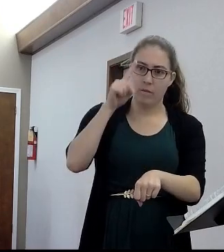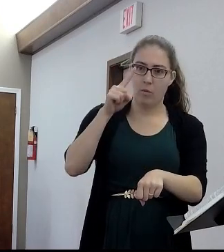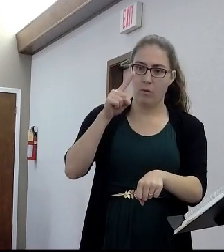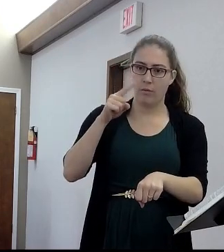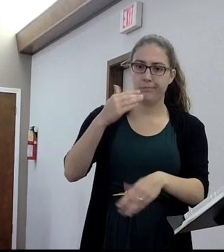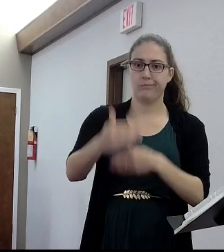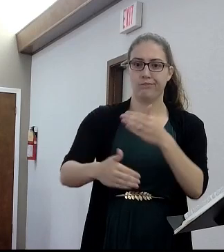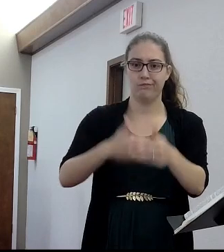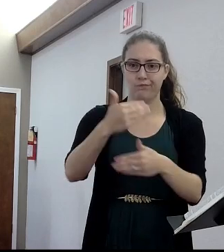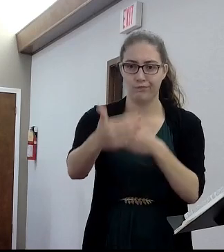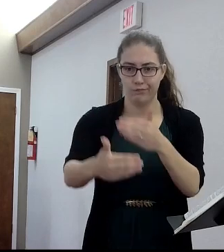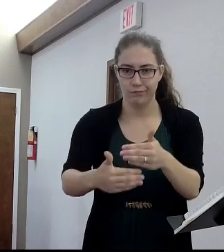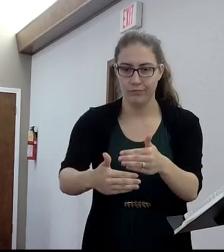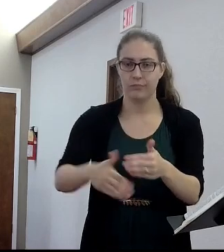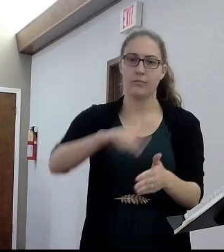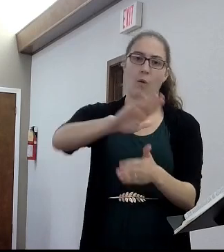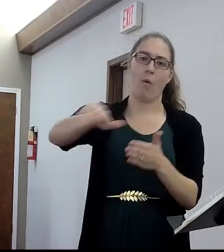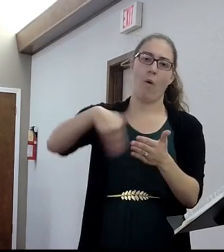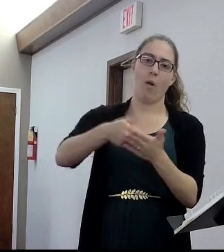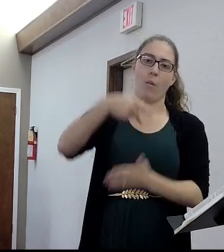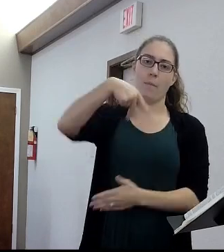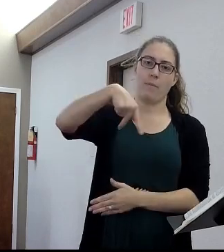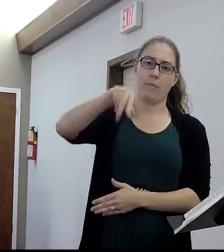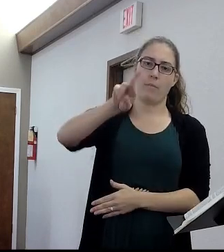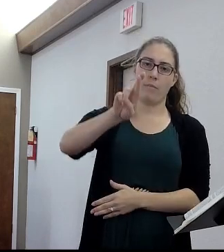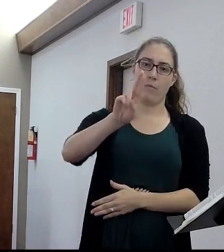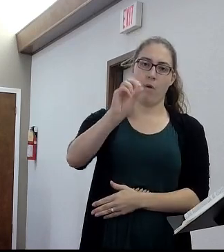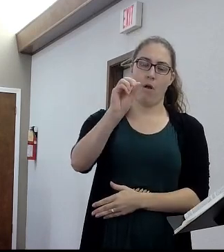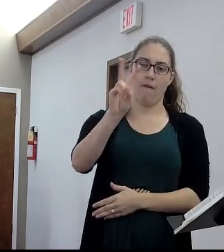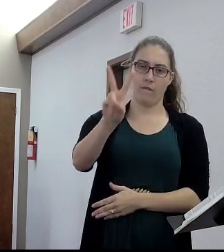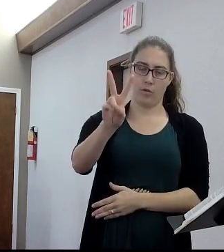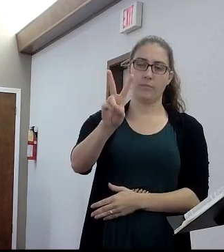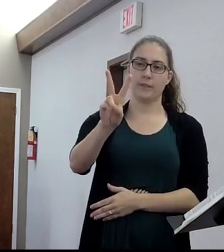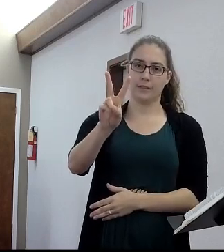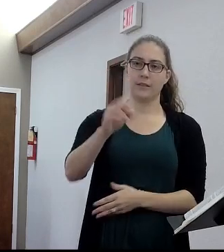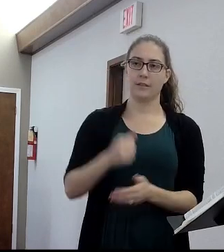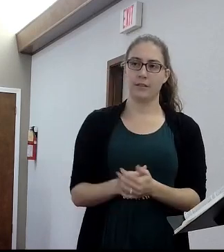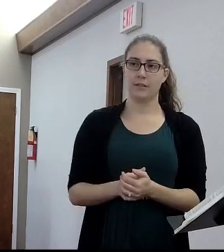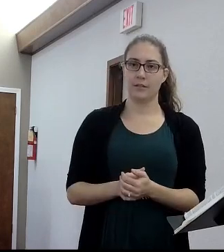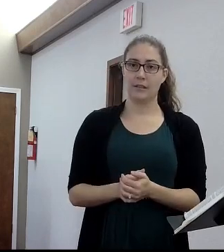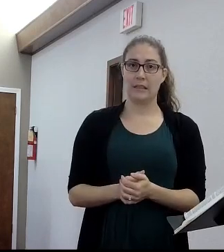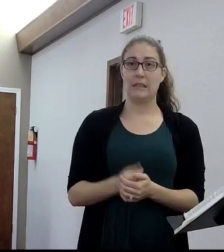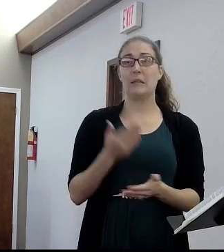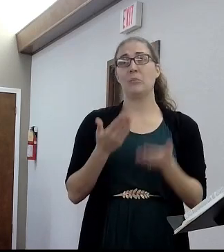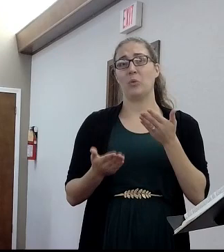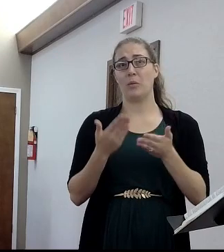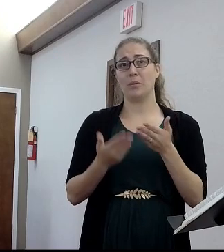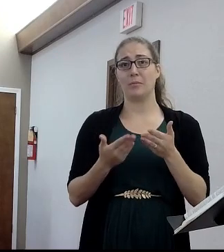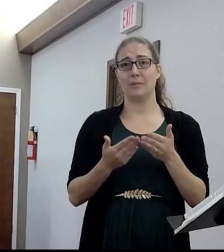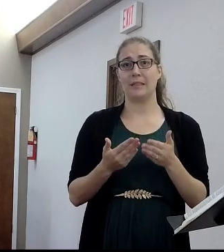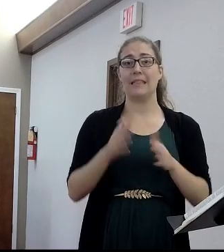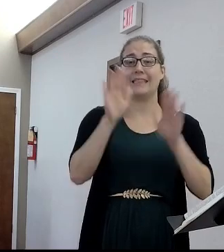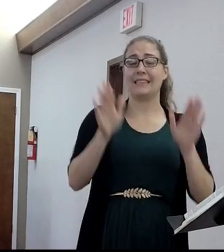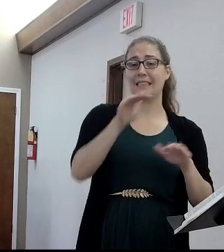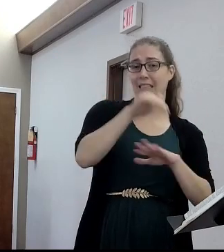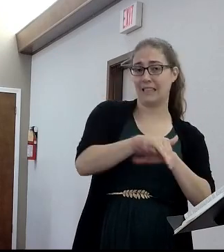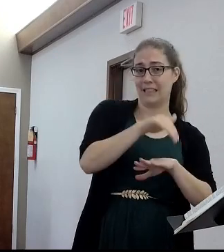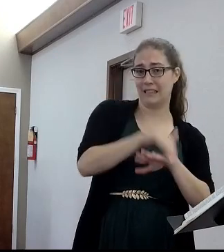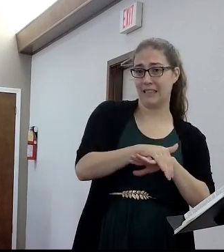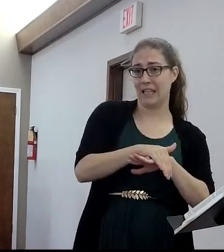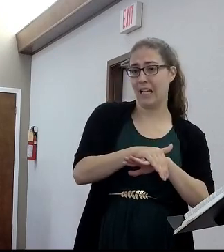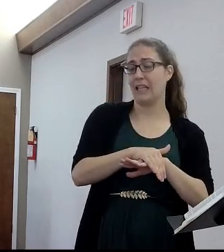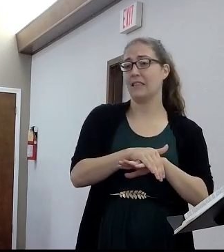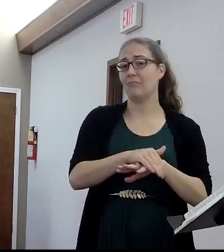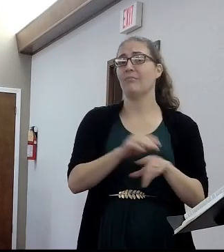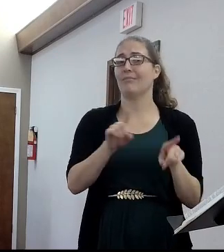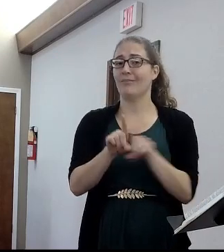I hope that's an encouragement to you. We'll probably do that in both evening services. And I will tell you this, it will be one of the most beneficial things